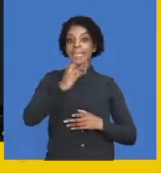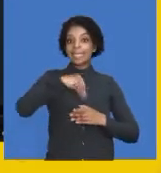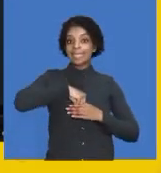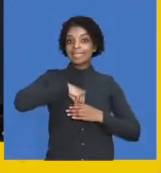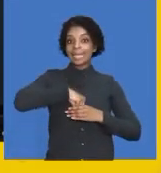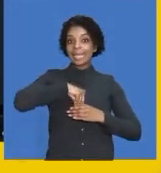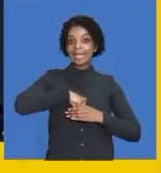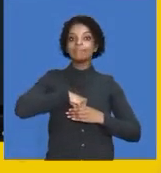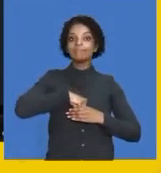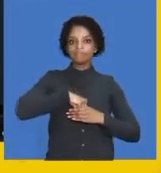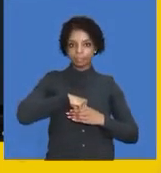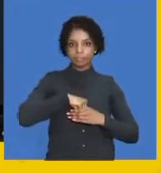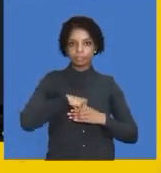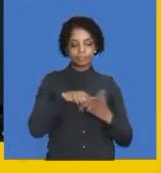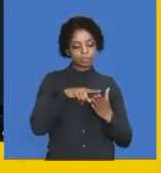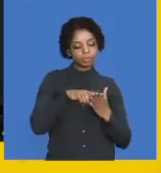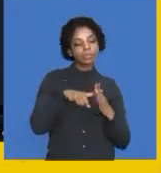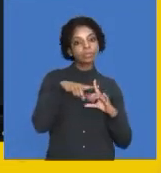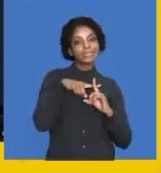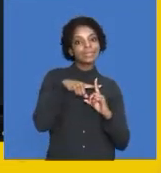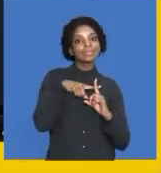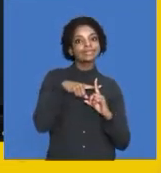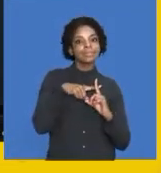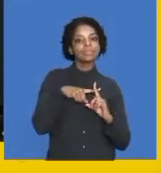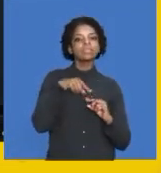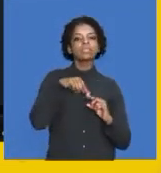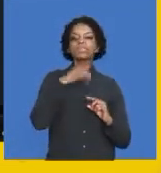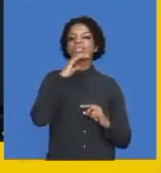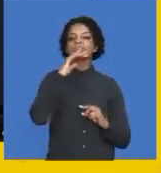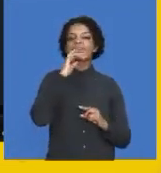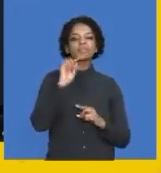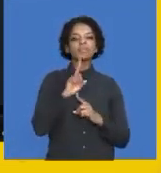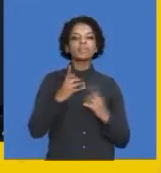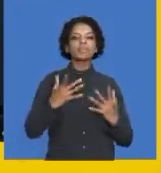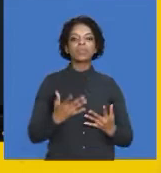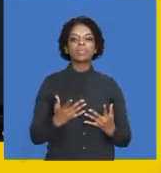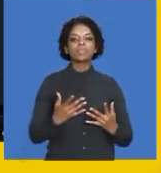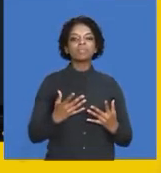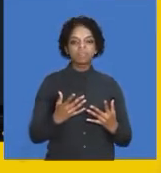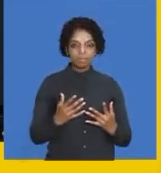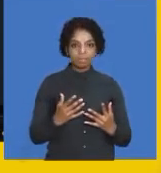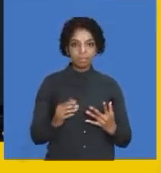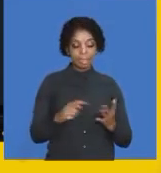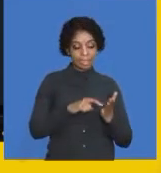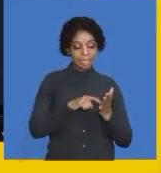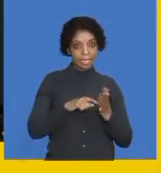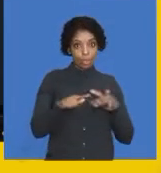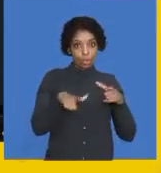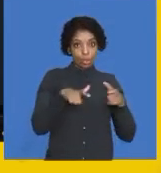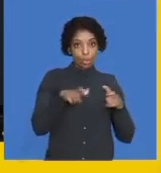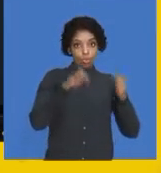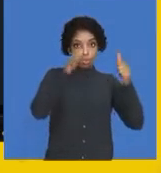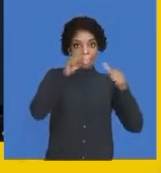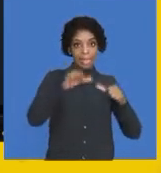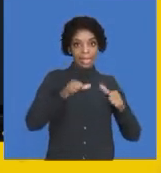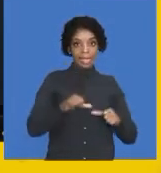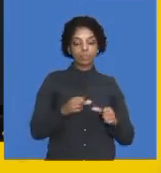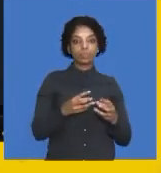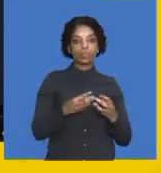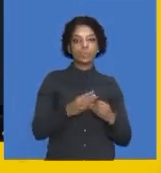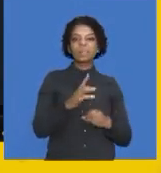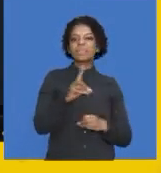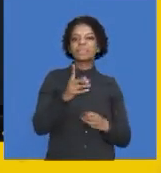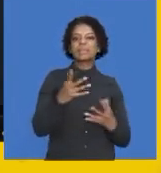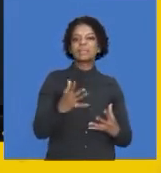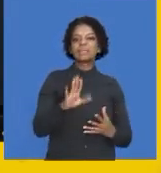reconciliations you are reconciling the creditors control account with your creditors list.